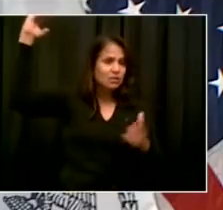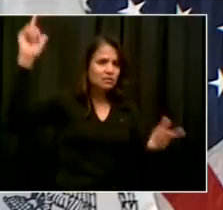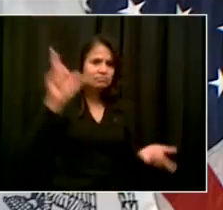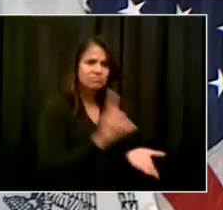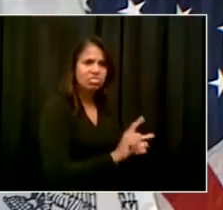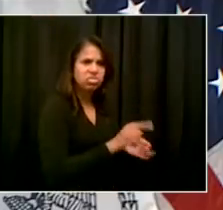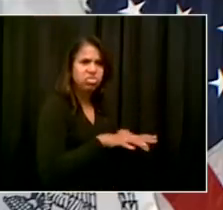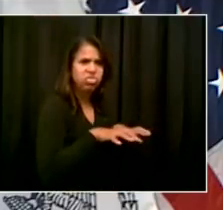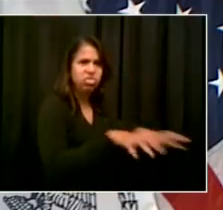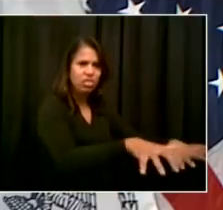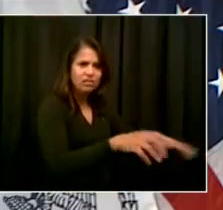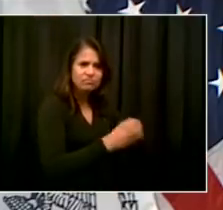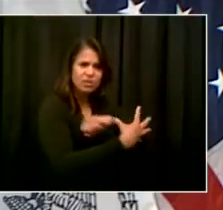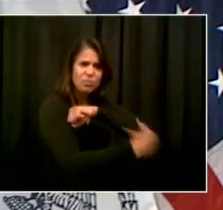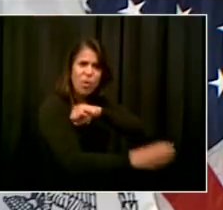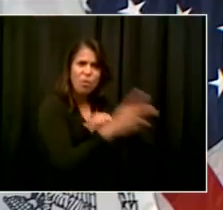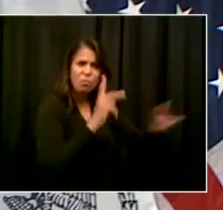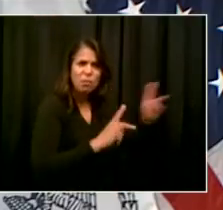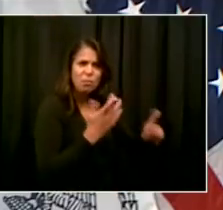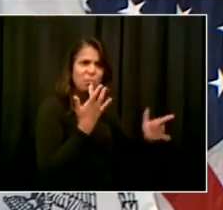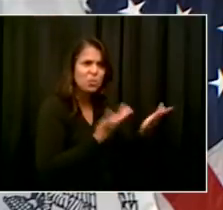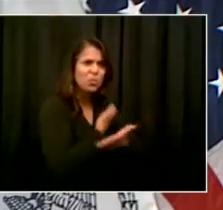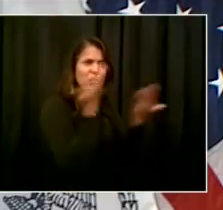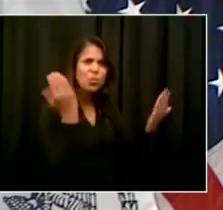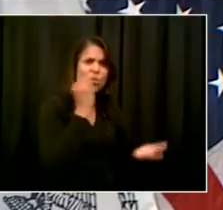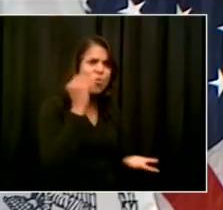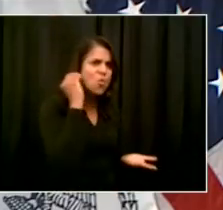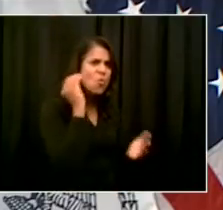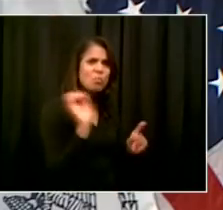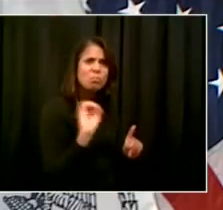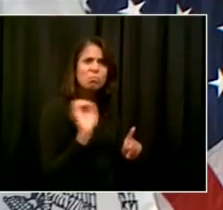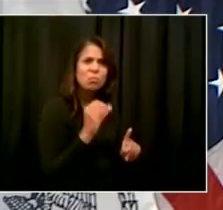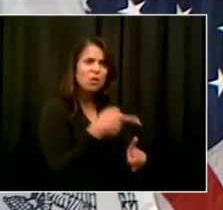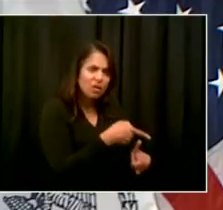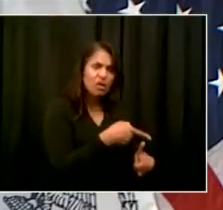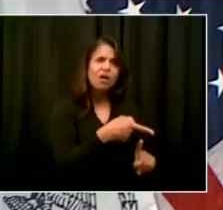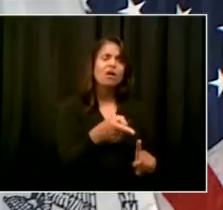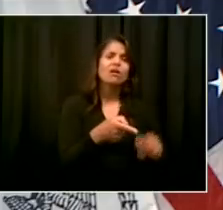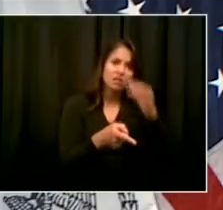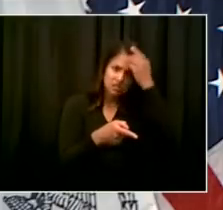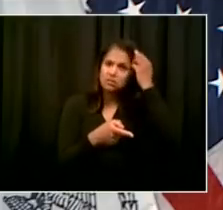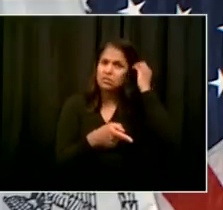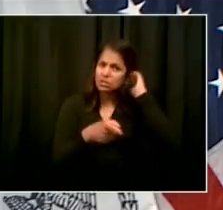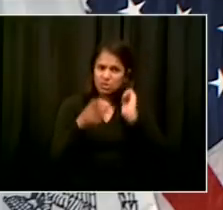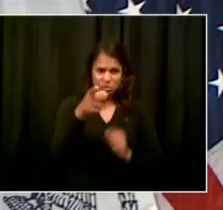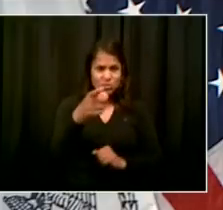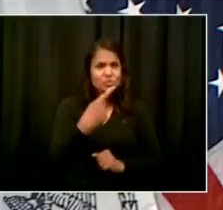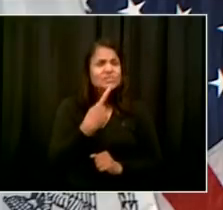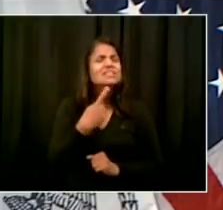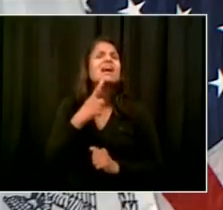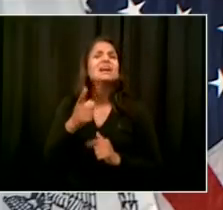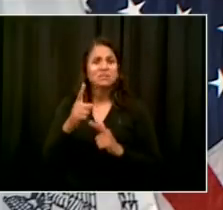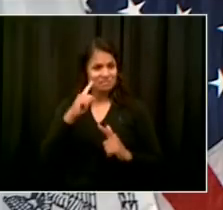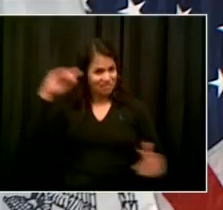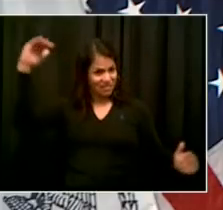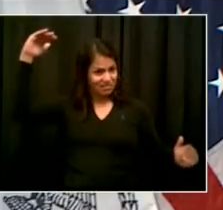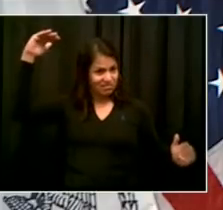Bridget, I respect the question, but I just don't think there's a continuity there, and I'll tell you why.